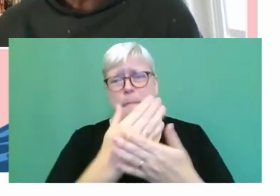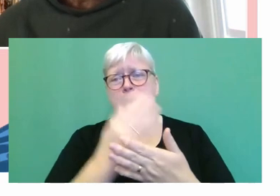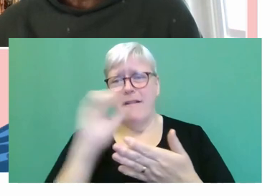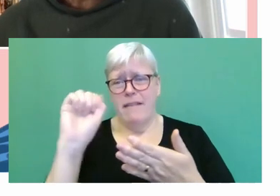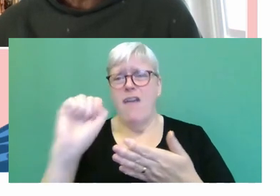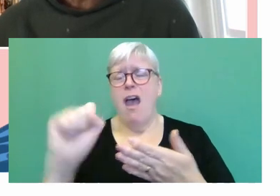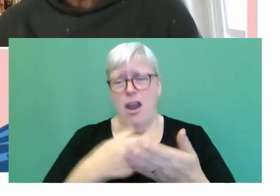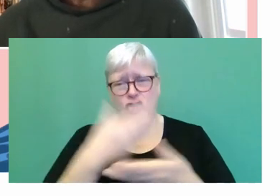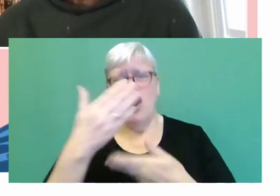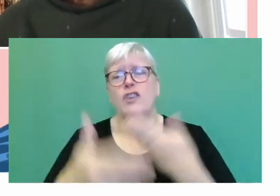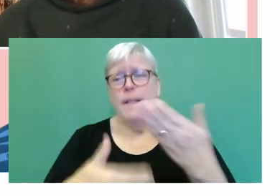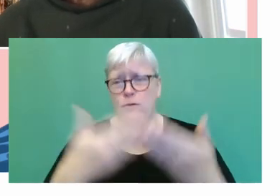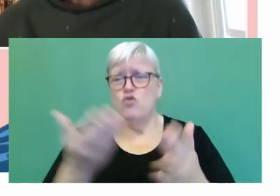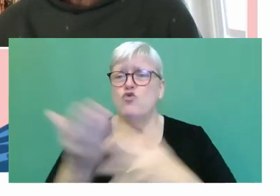book.